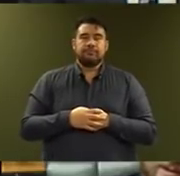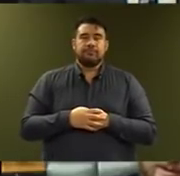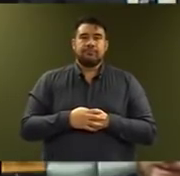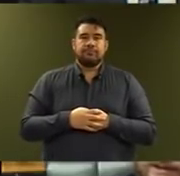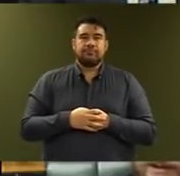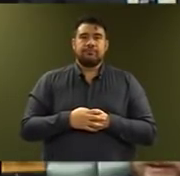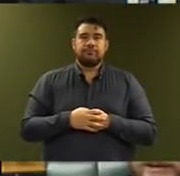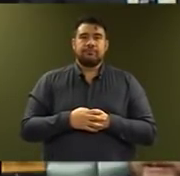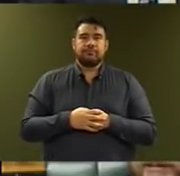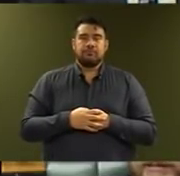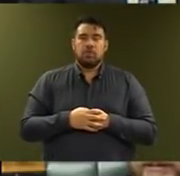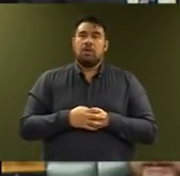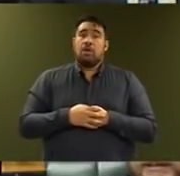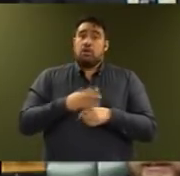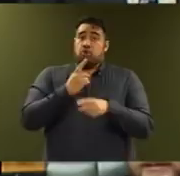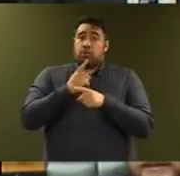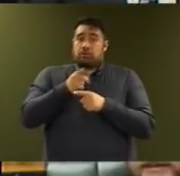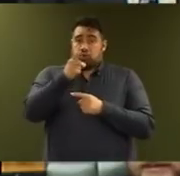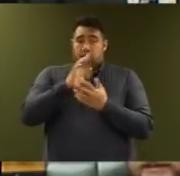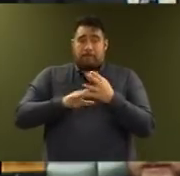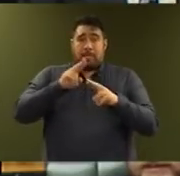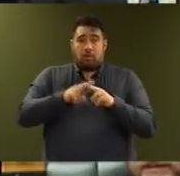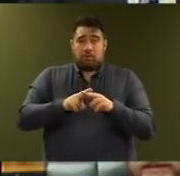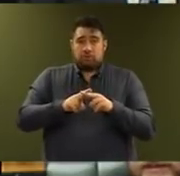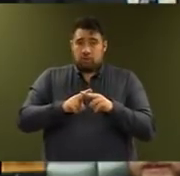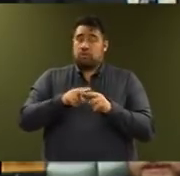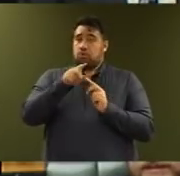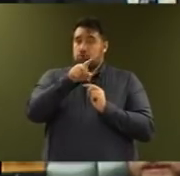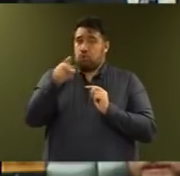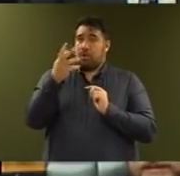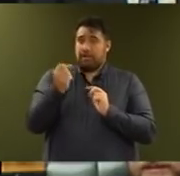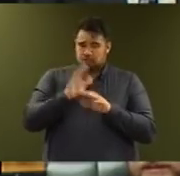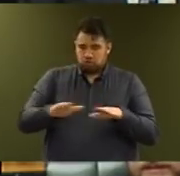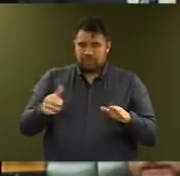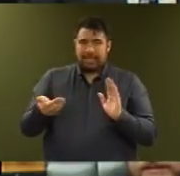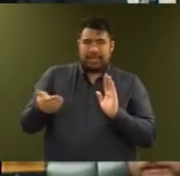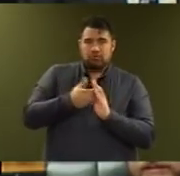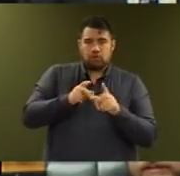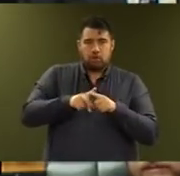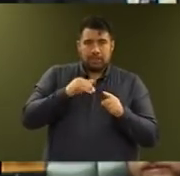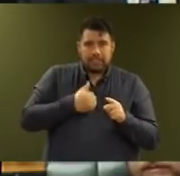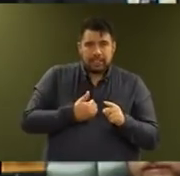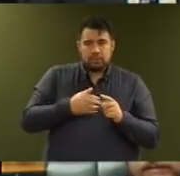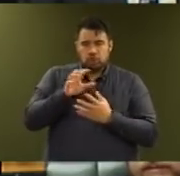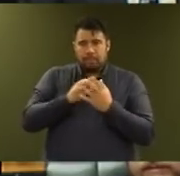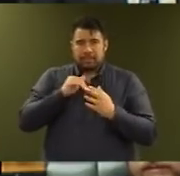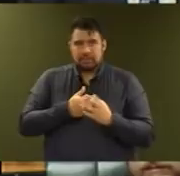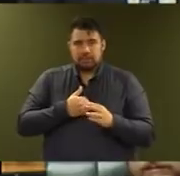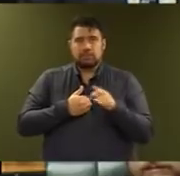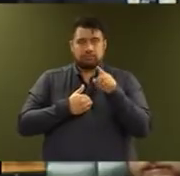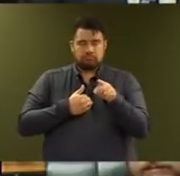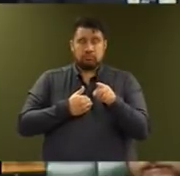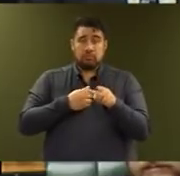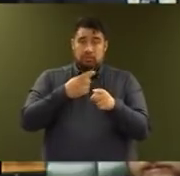To the parents of children with additional and complex learning needs, I want you to know we've heard you.